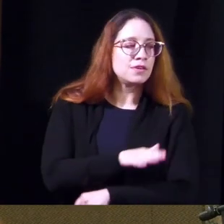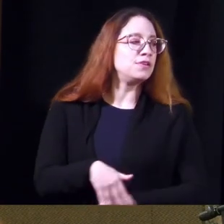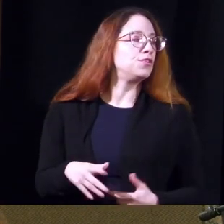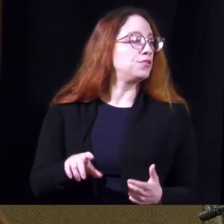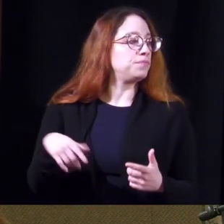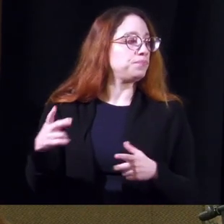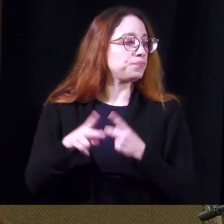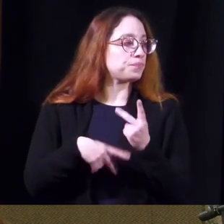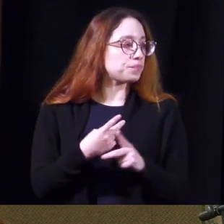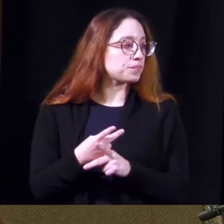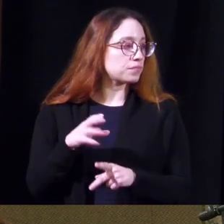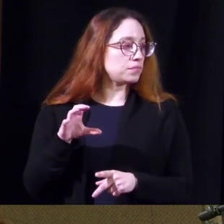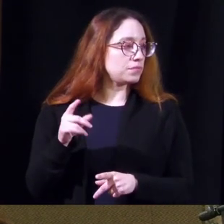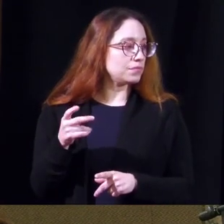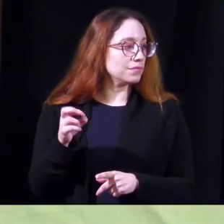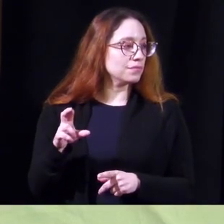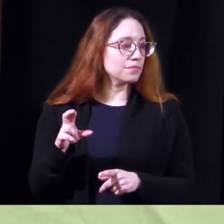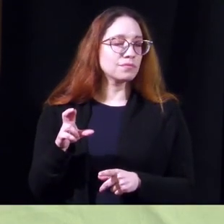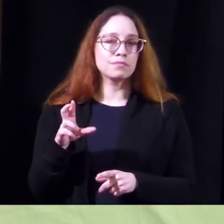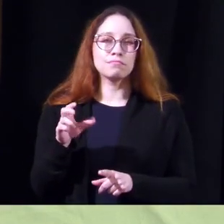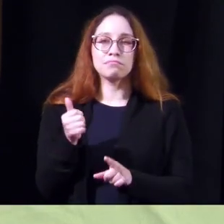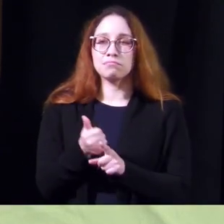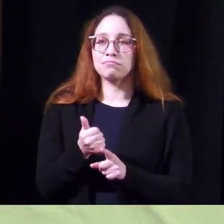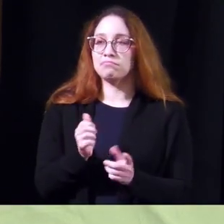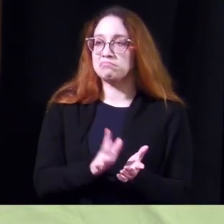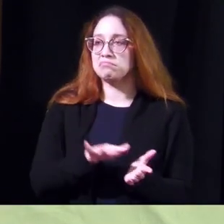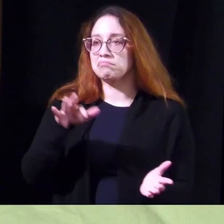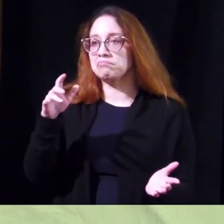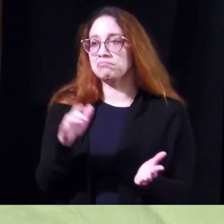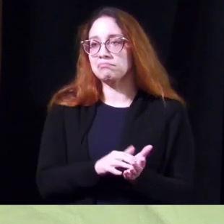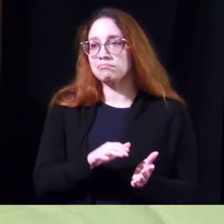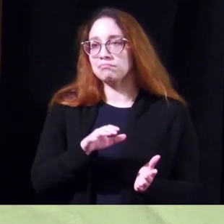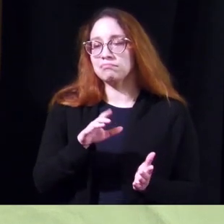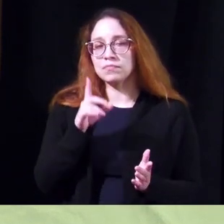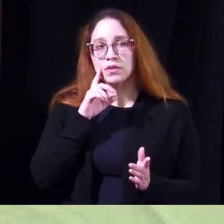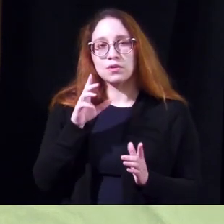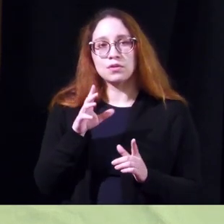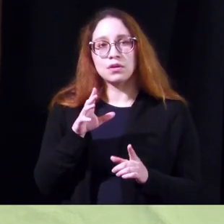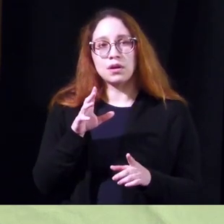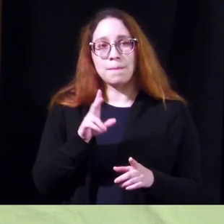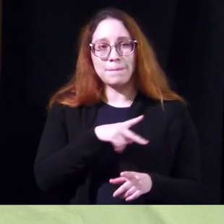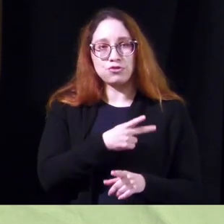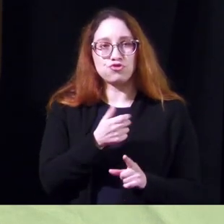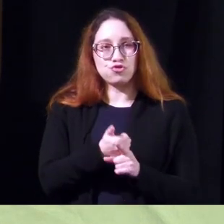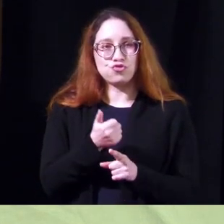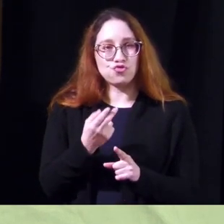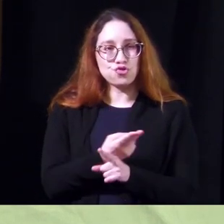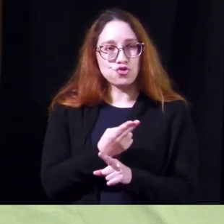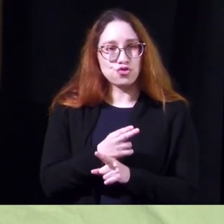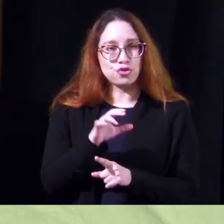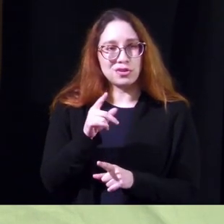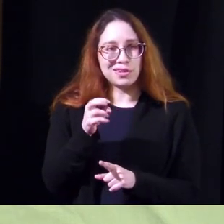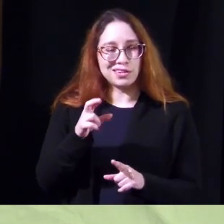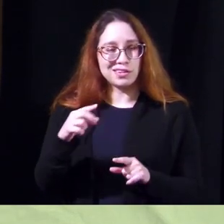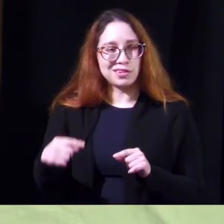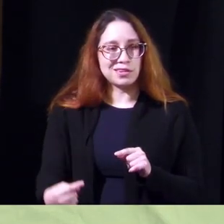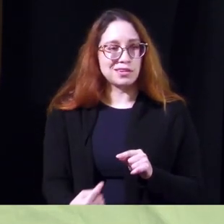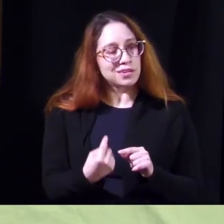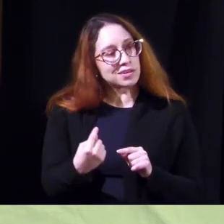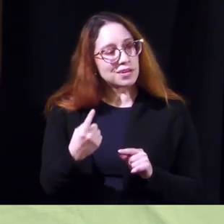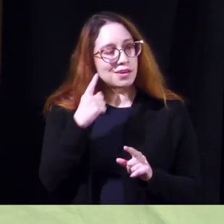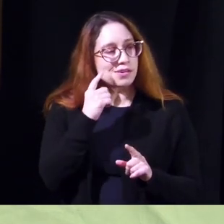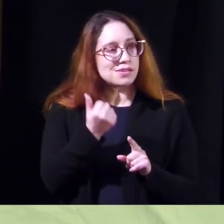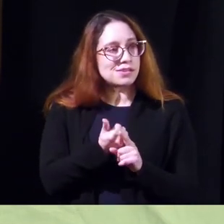mention there's other types of catheters there's self-intermittent catheterization where the patient will learn how to use the catheter by